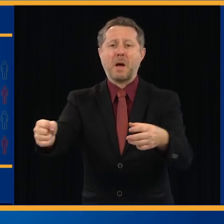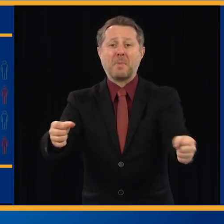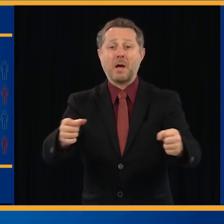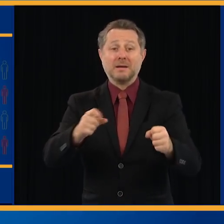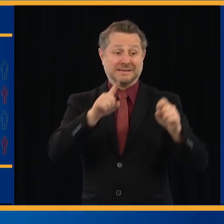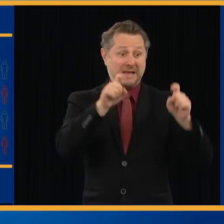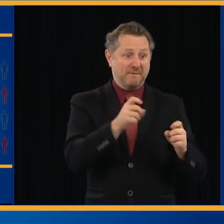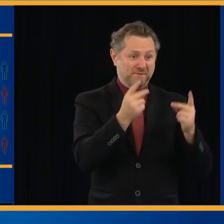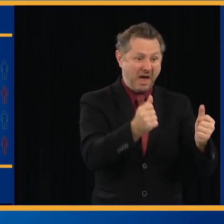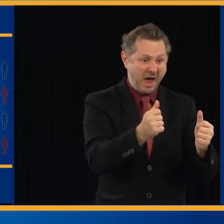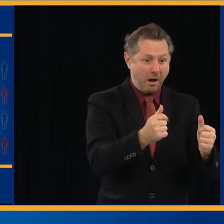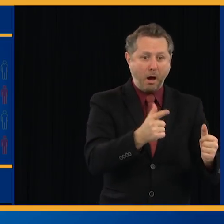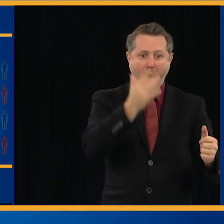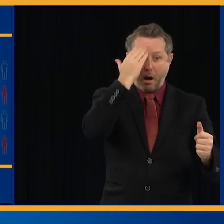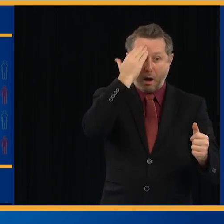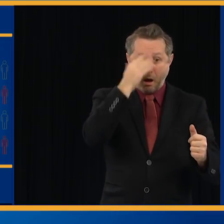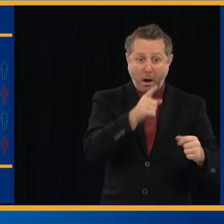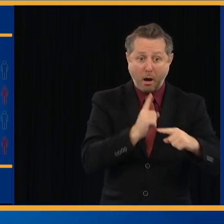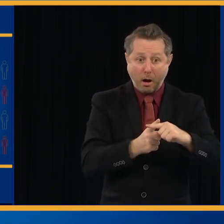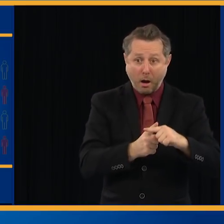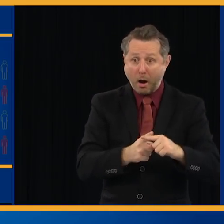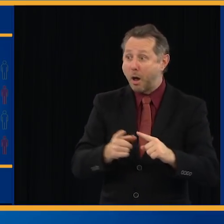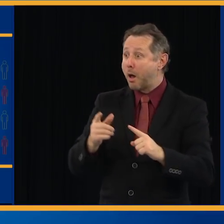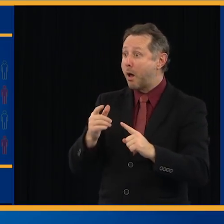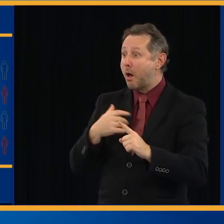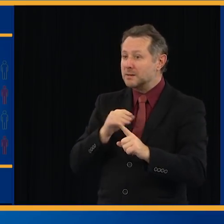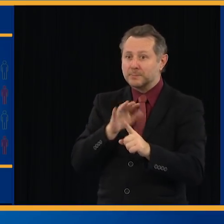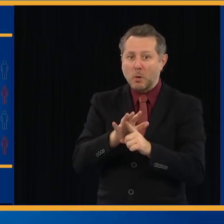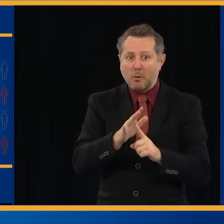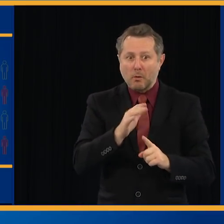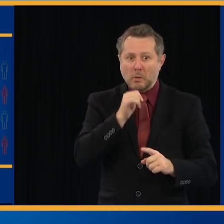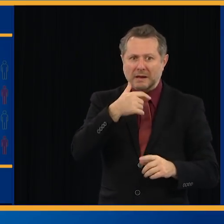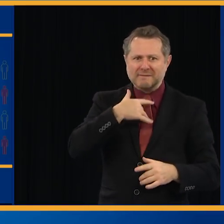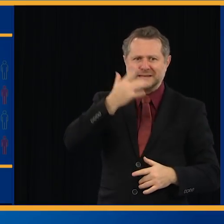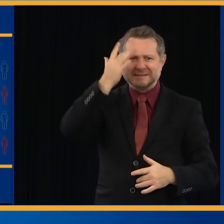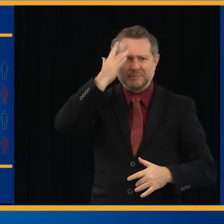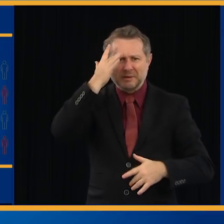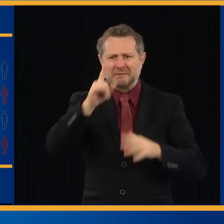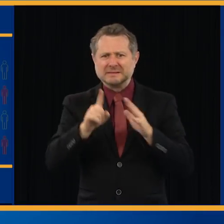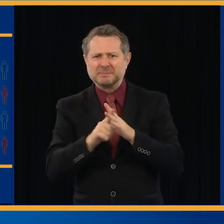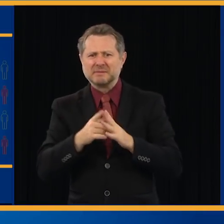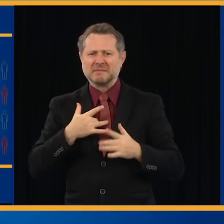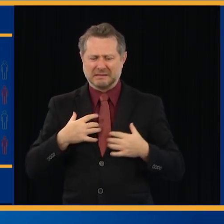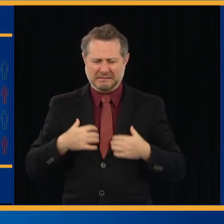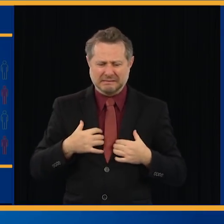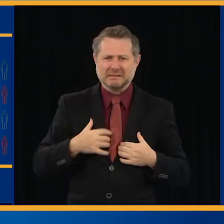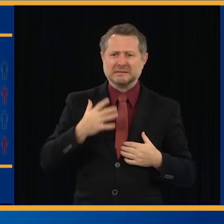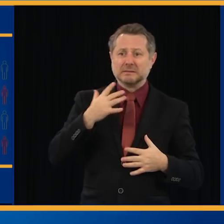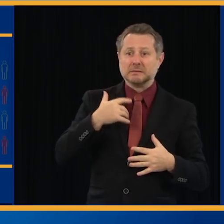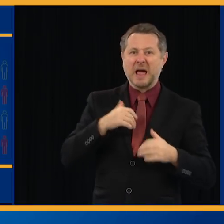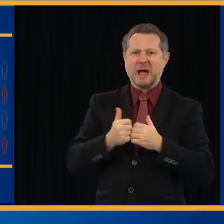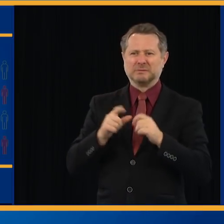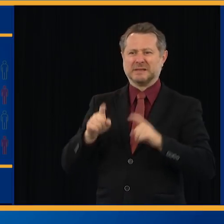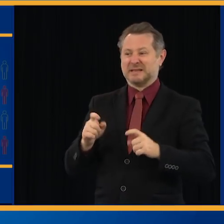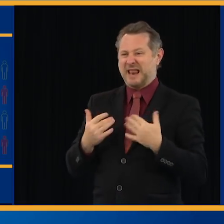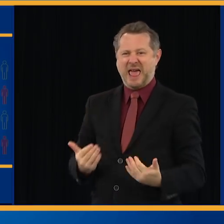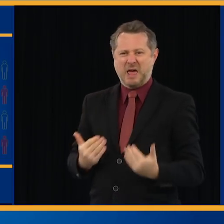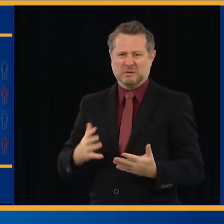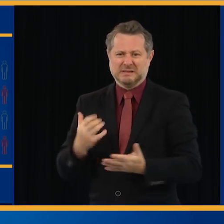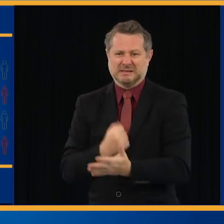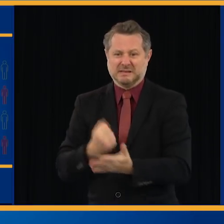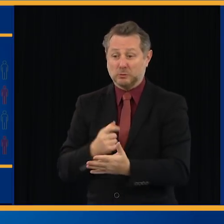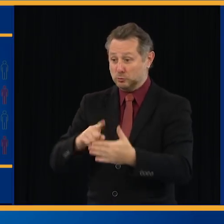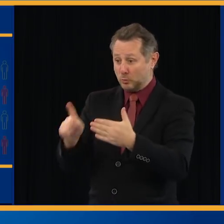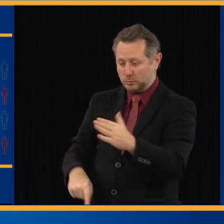exposed. Come and get a test. Do it today. Once you get that test results, you have data on